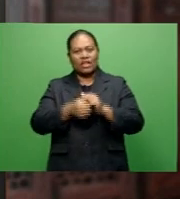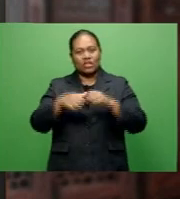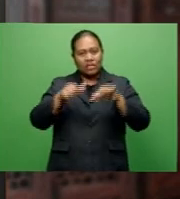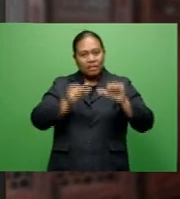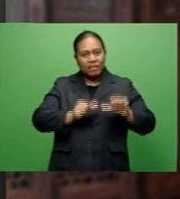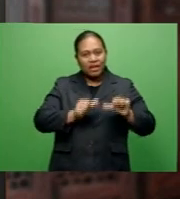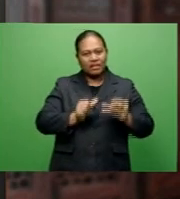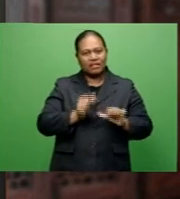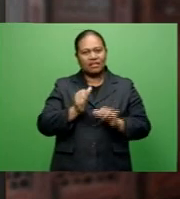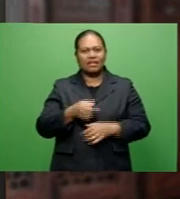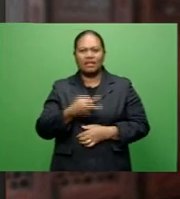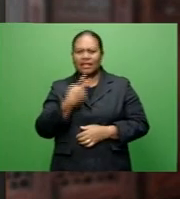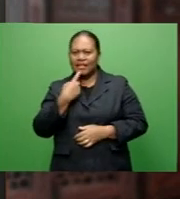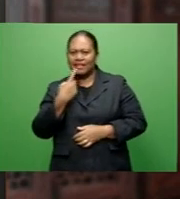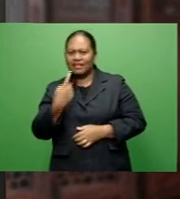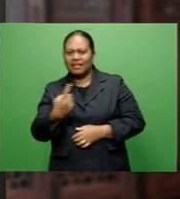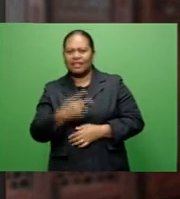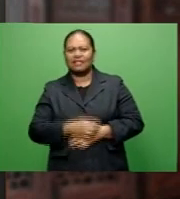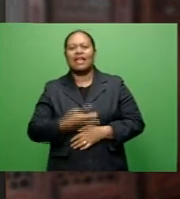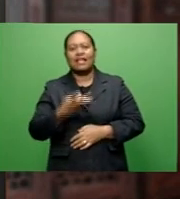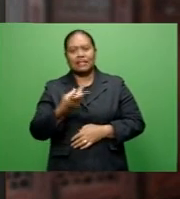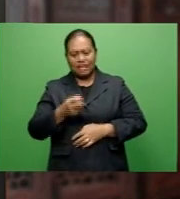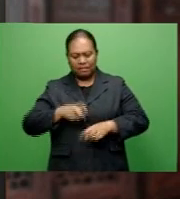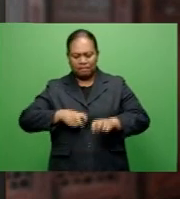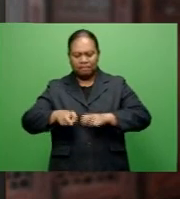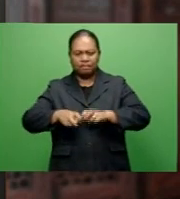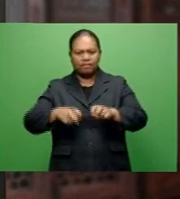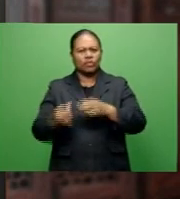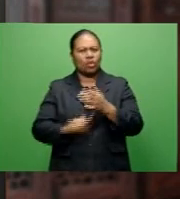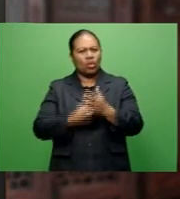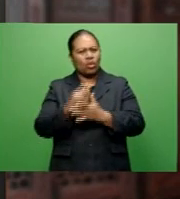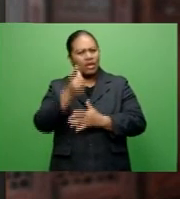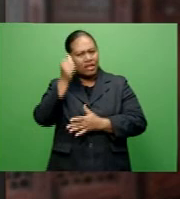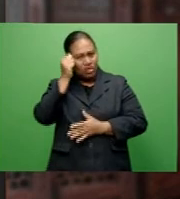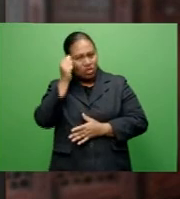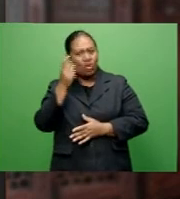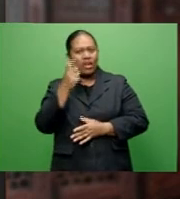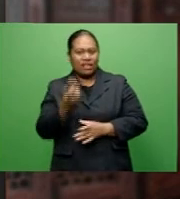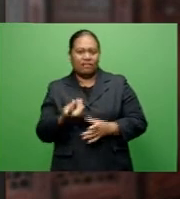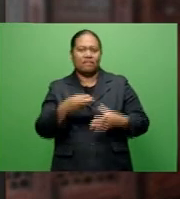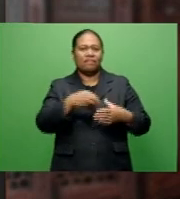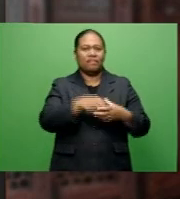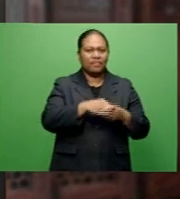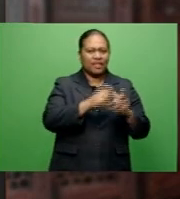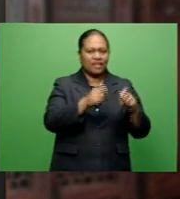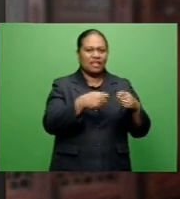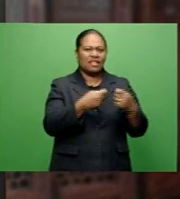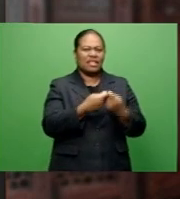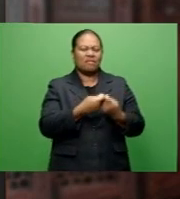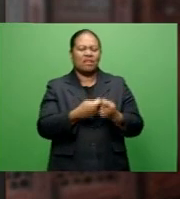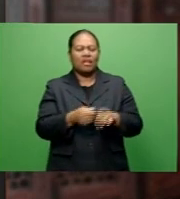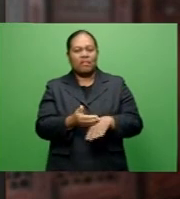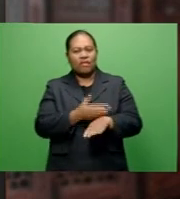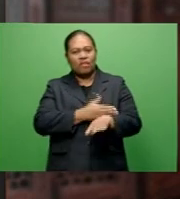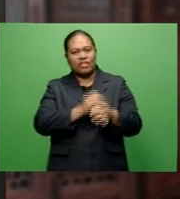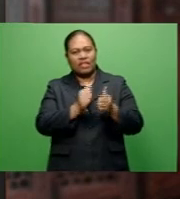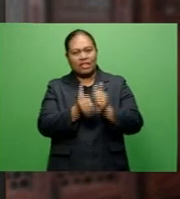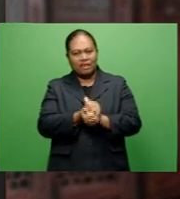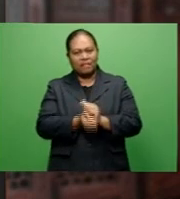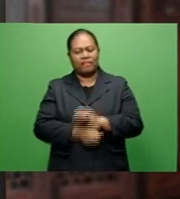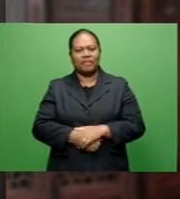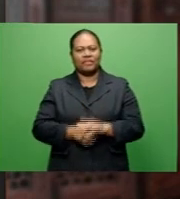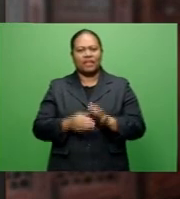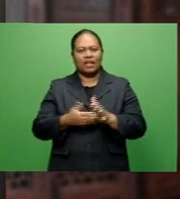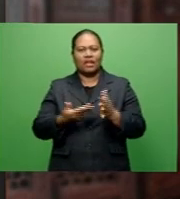Dr. Robin Mitchell says some athletes will only know whether they've made the cut only a few weeks from the Games. Akwila Dhamma